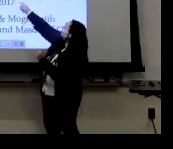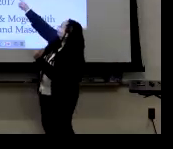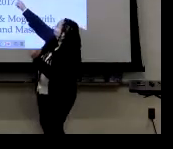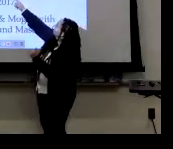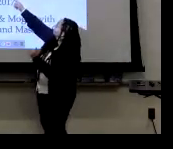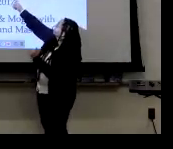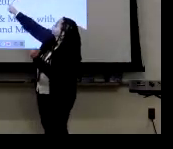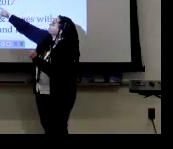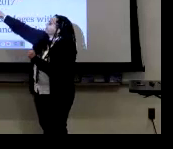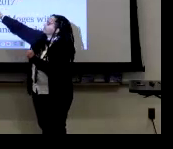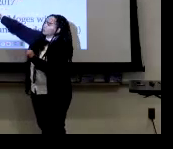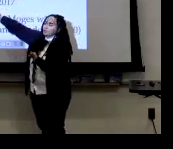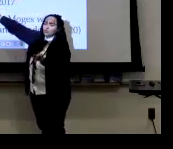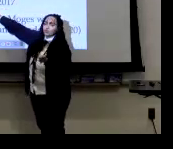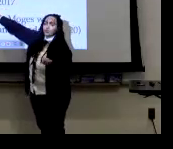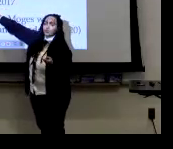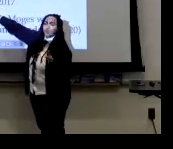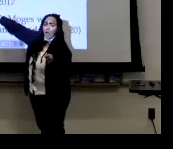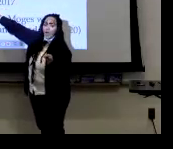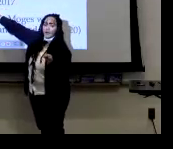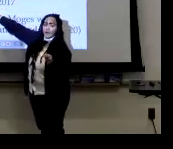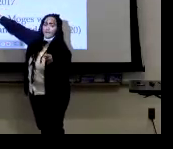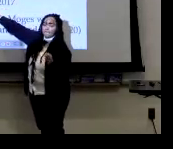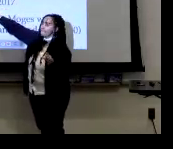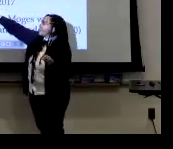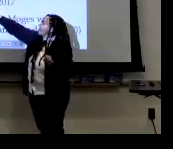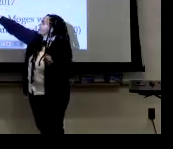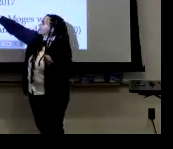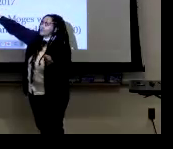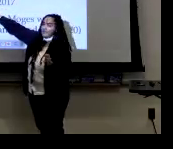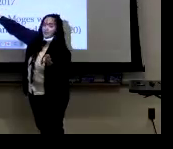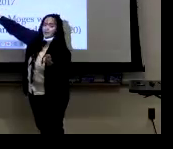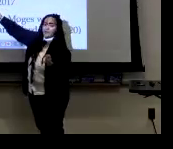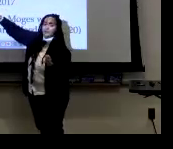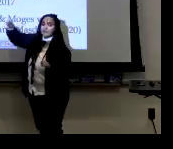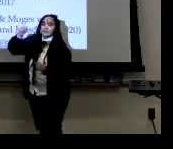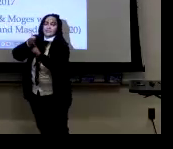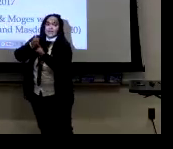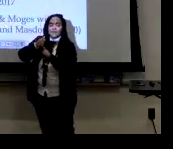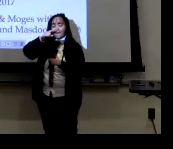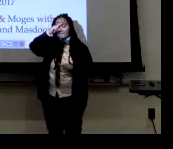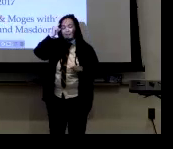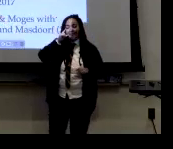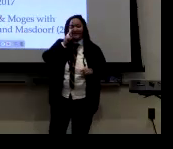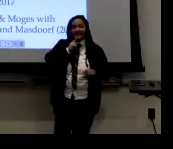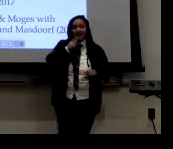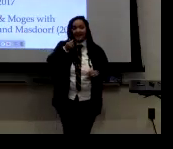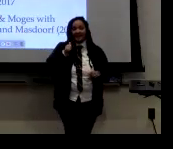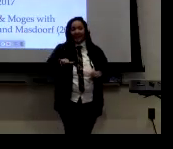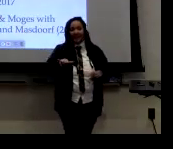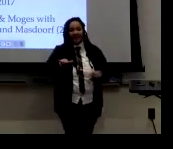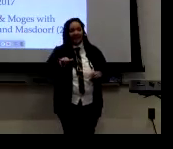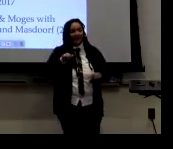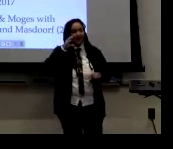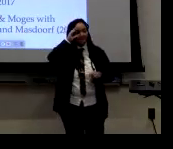where's the name trying to find it here? Uh, Malice, um, Sean, believe was the first name. John Malice, um,